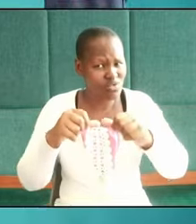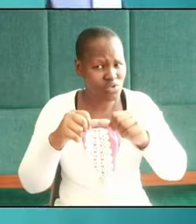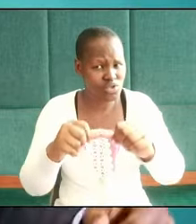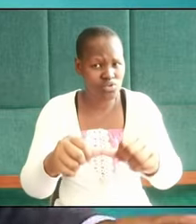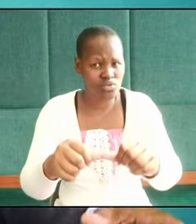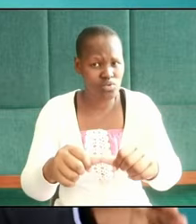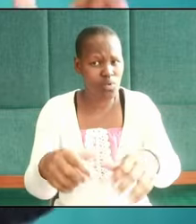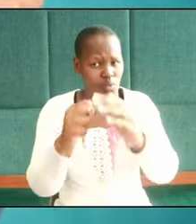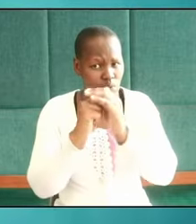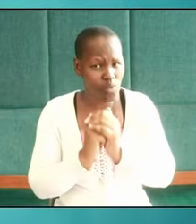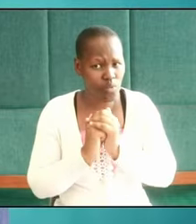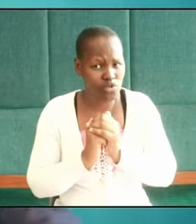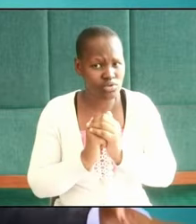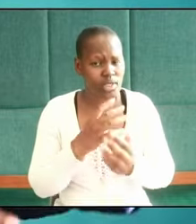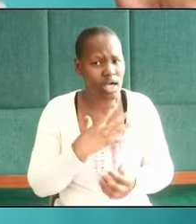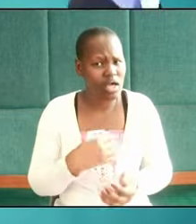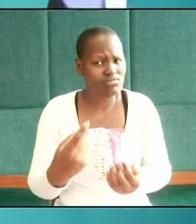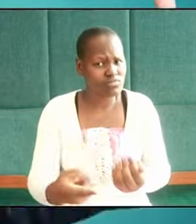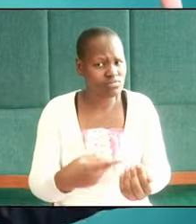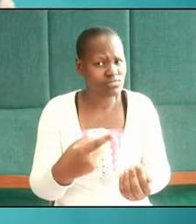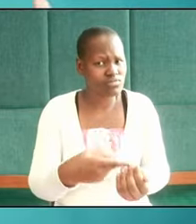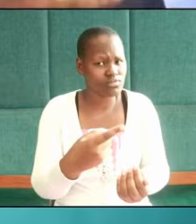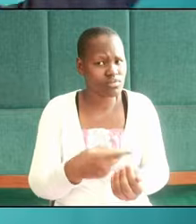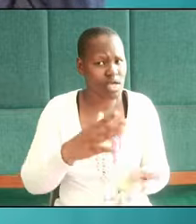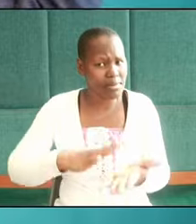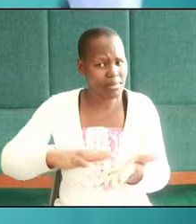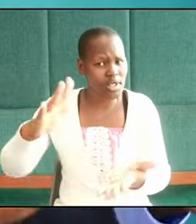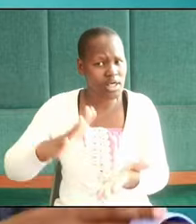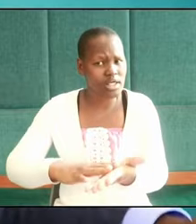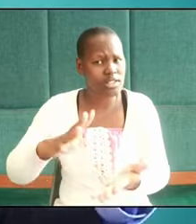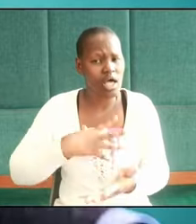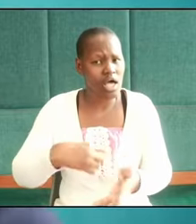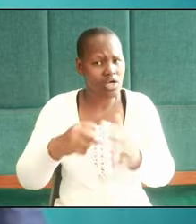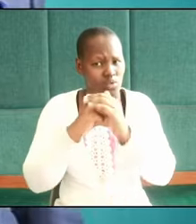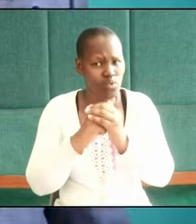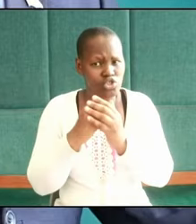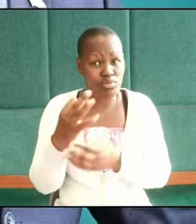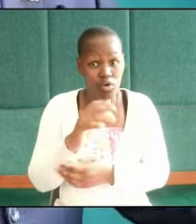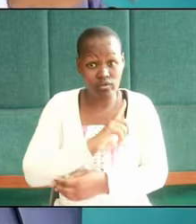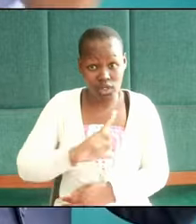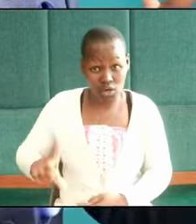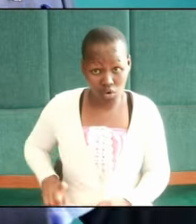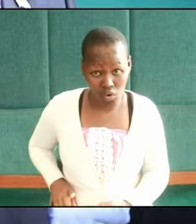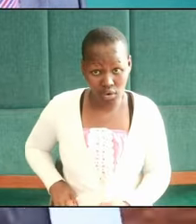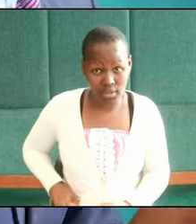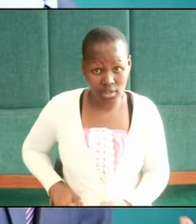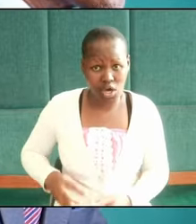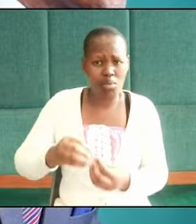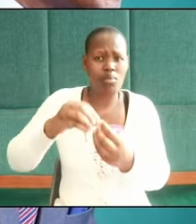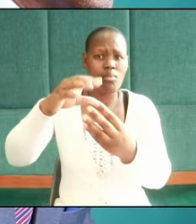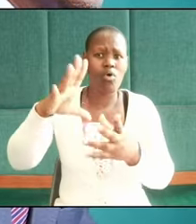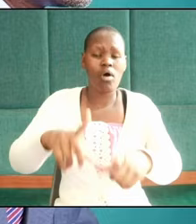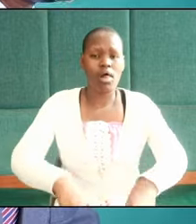worshiping and counting the praises and the worship of the Lord to be more than